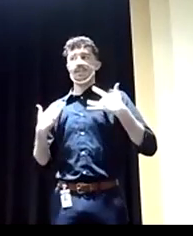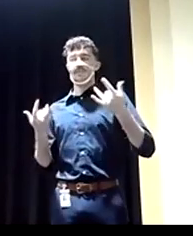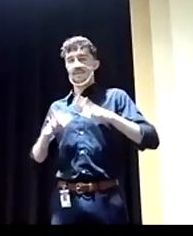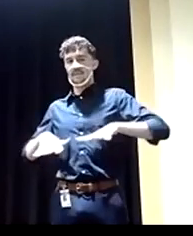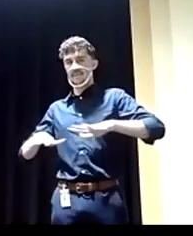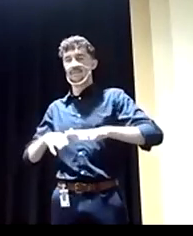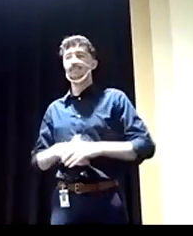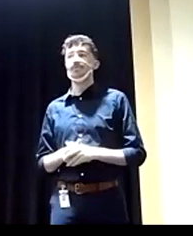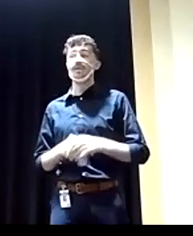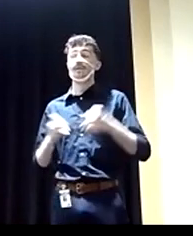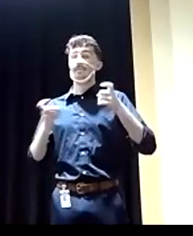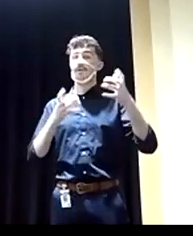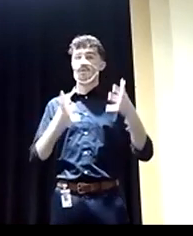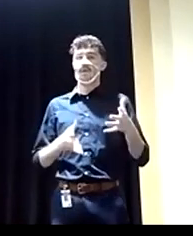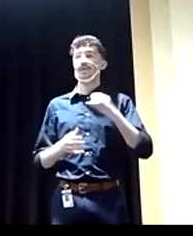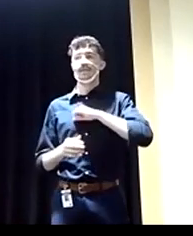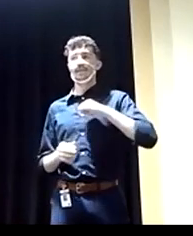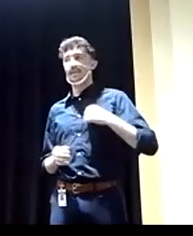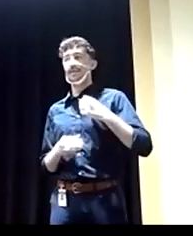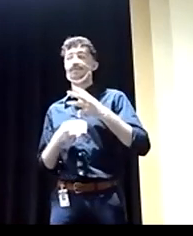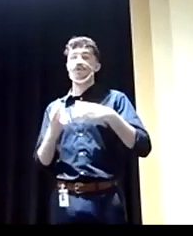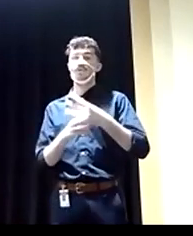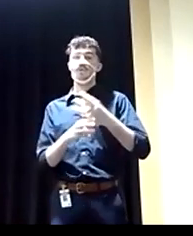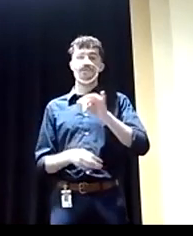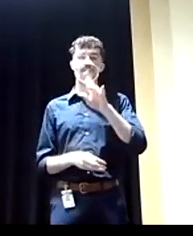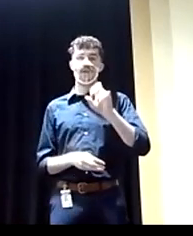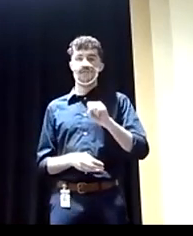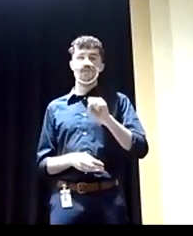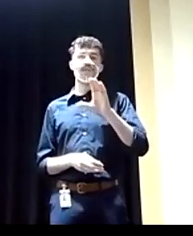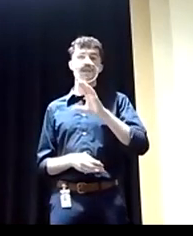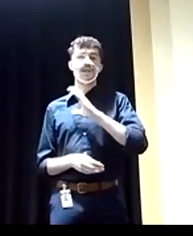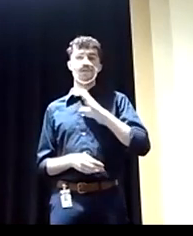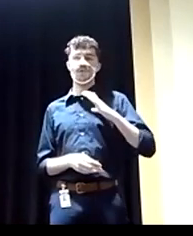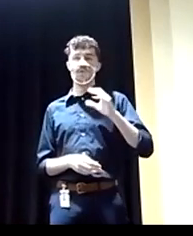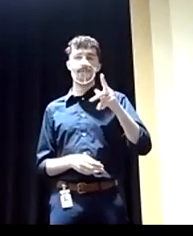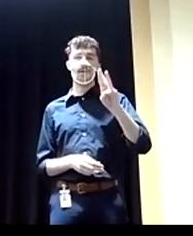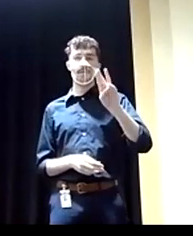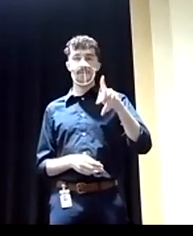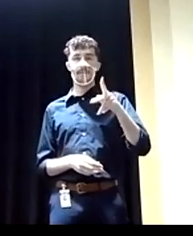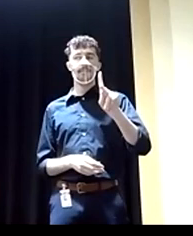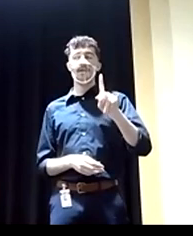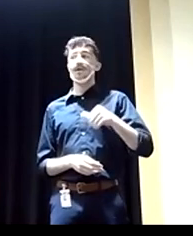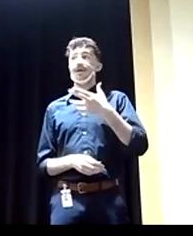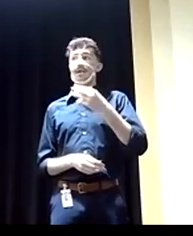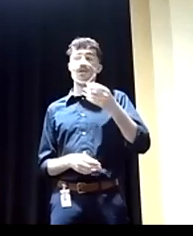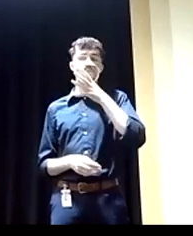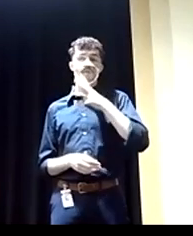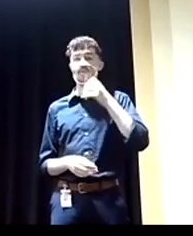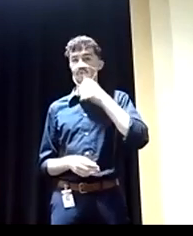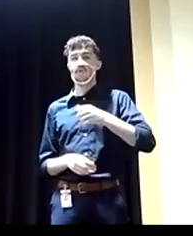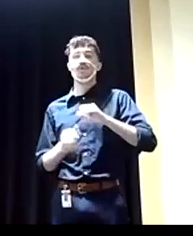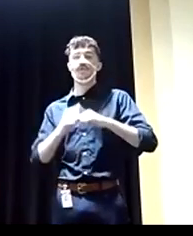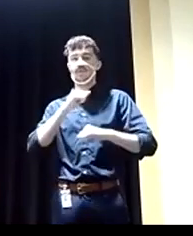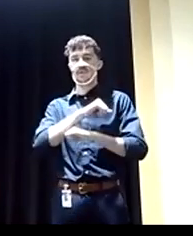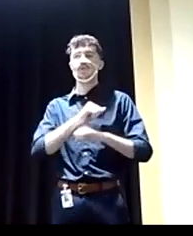the moderators, the staff of the World Affairs Council, Casa San Jose, Hump, and the Women and Girls Foundation, attendees